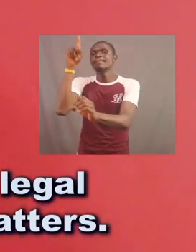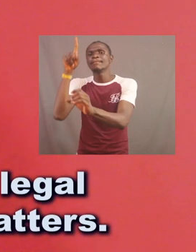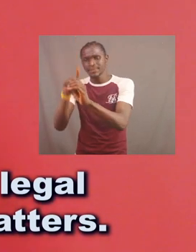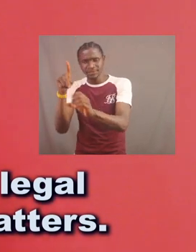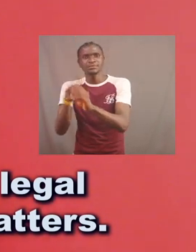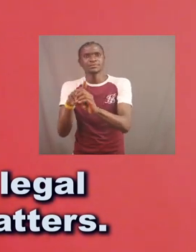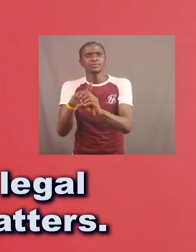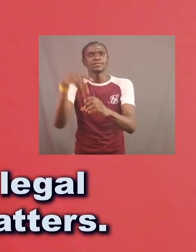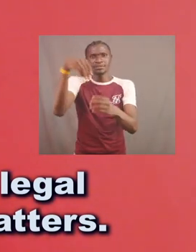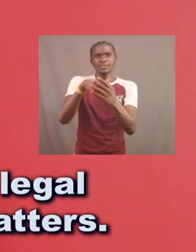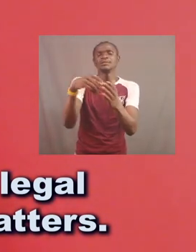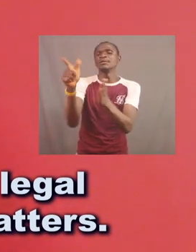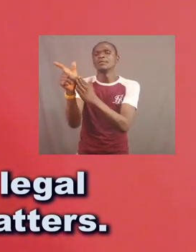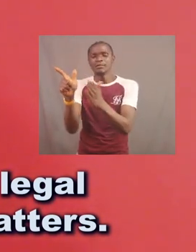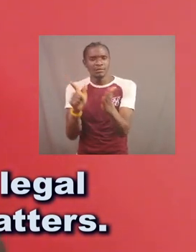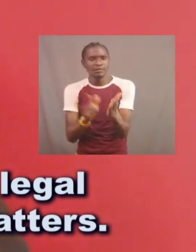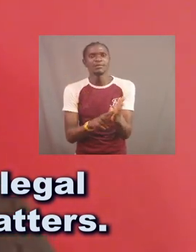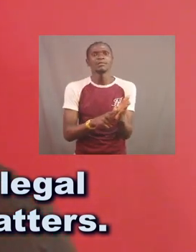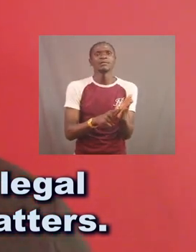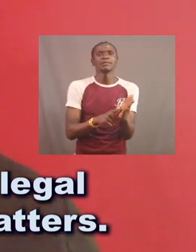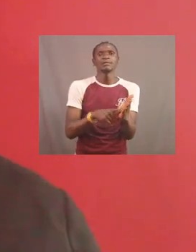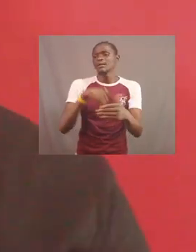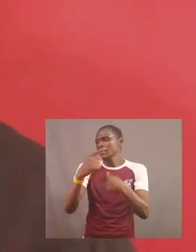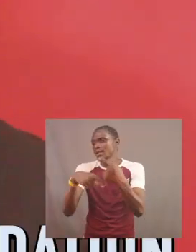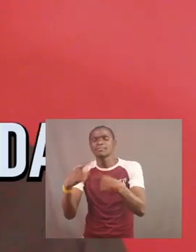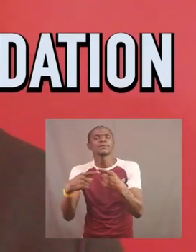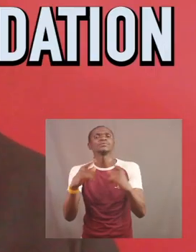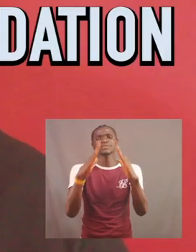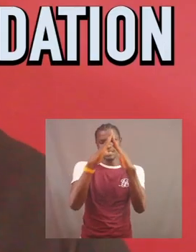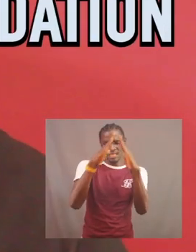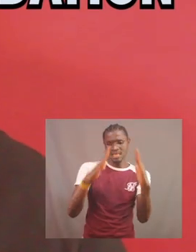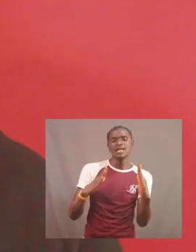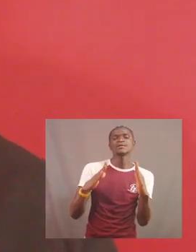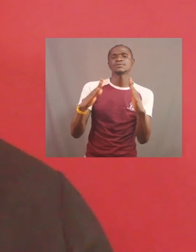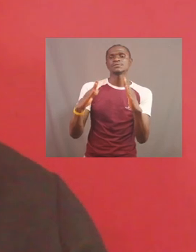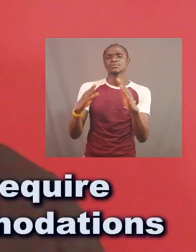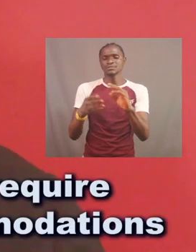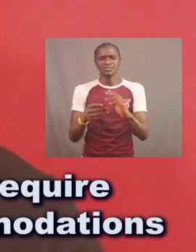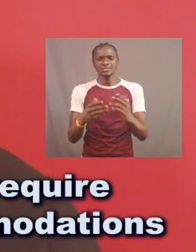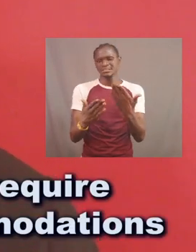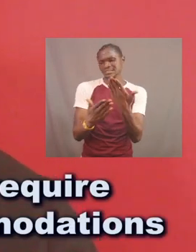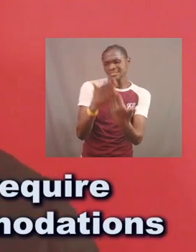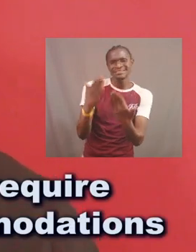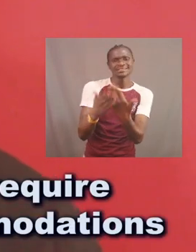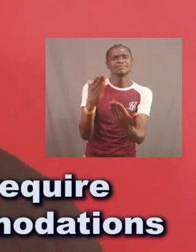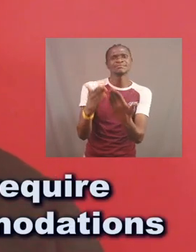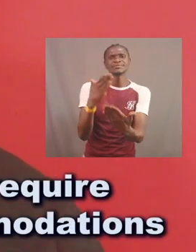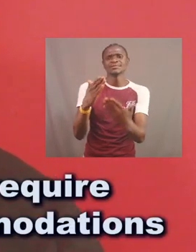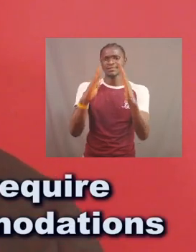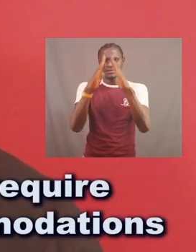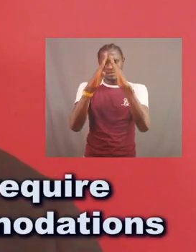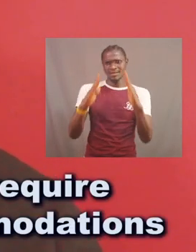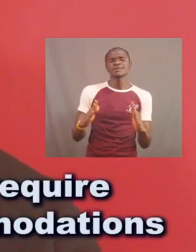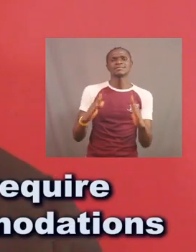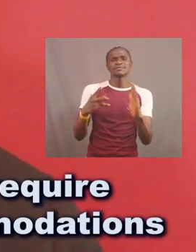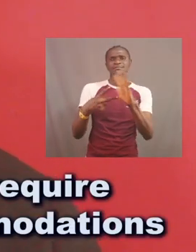proceedings related to estate matters. Reasonable Accommodation Interpretation of the Act should require